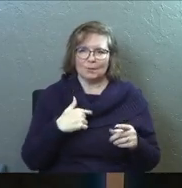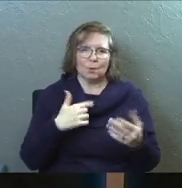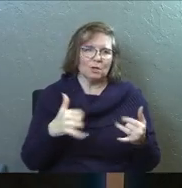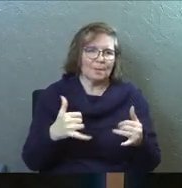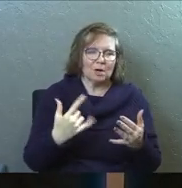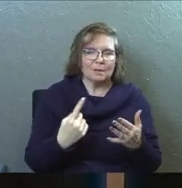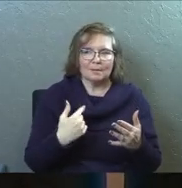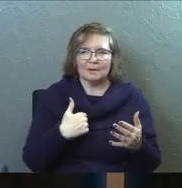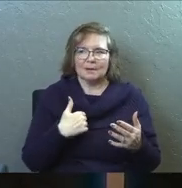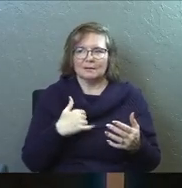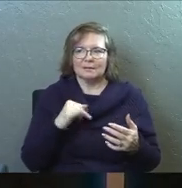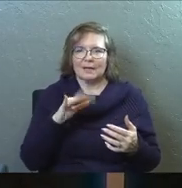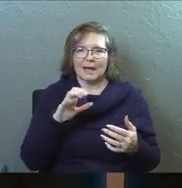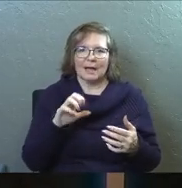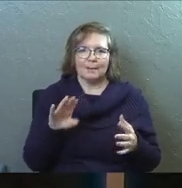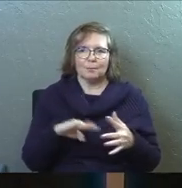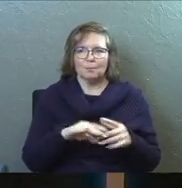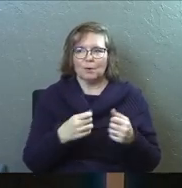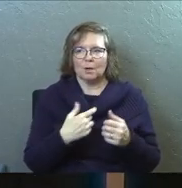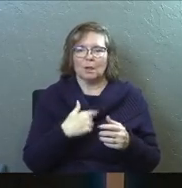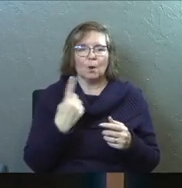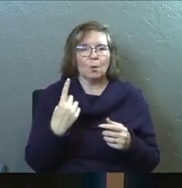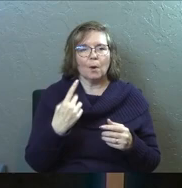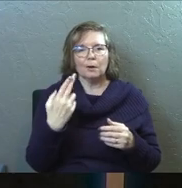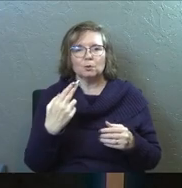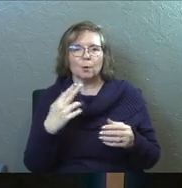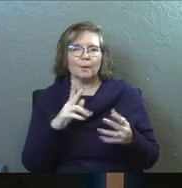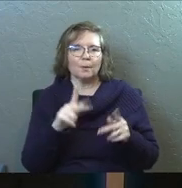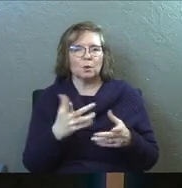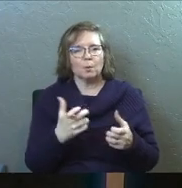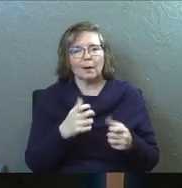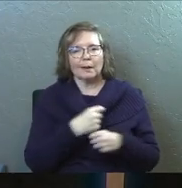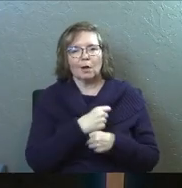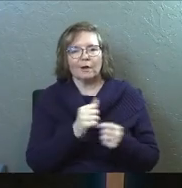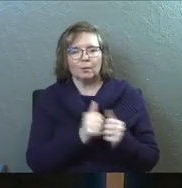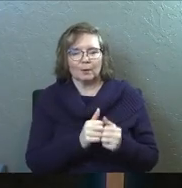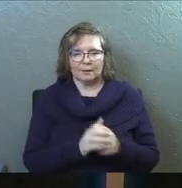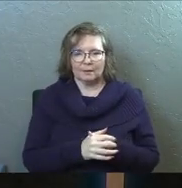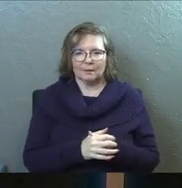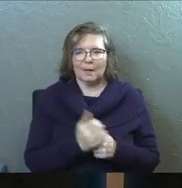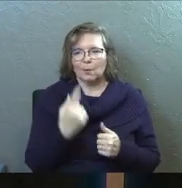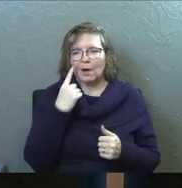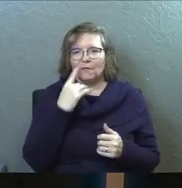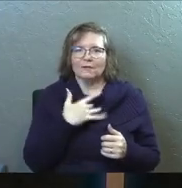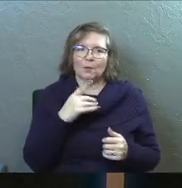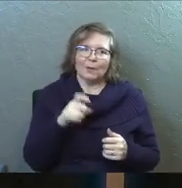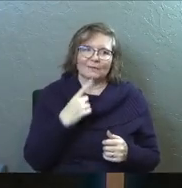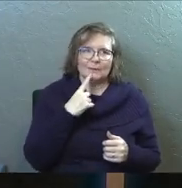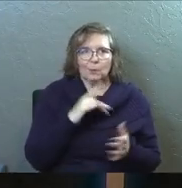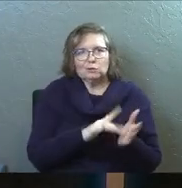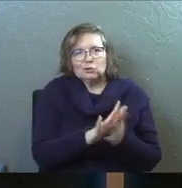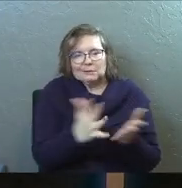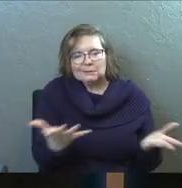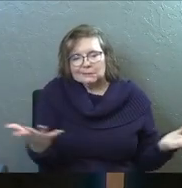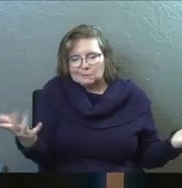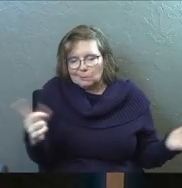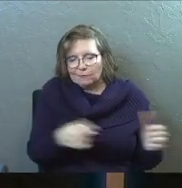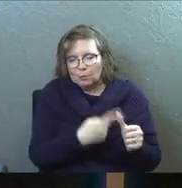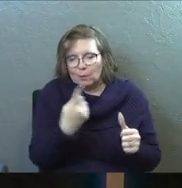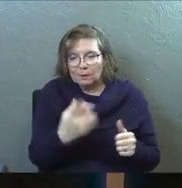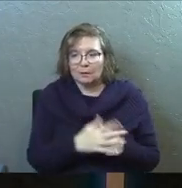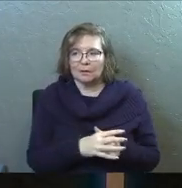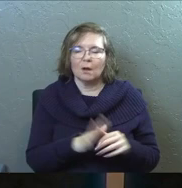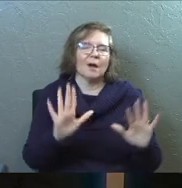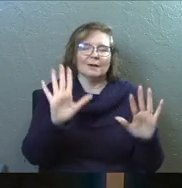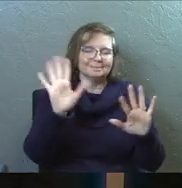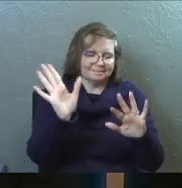like a party or something, icebreaker questions. And they're like, what's one historical figure that you'd want to get coffee with? And we all feel like we have to go, well, Jesus would be the first one.